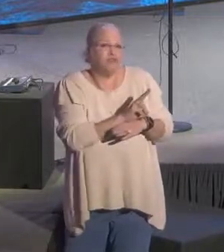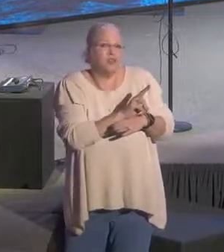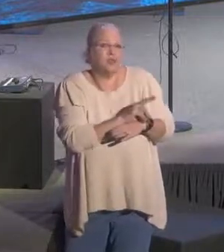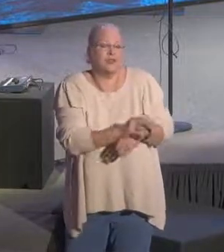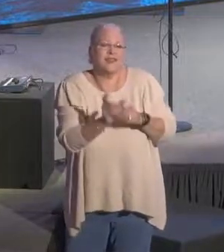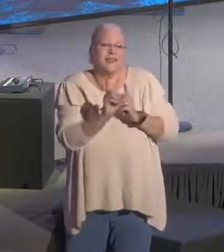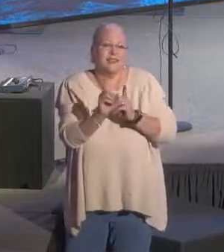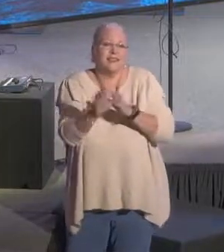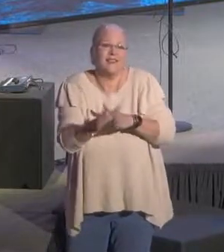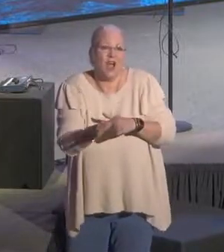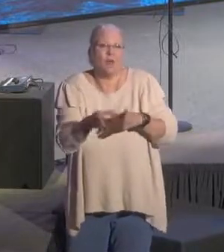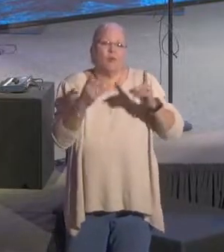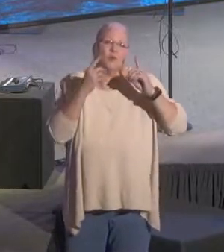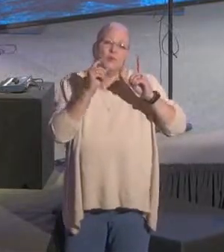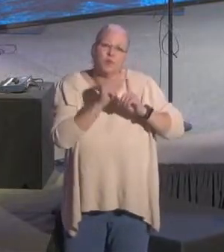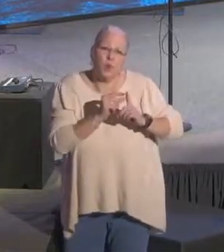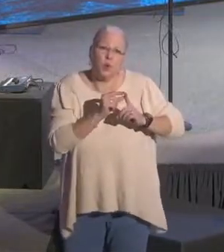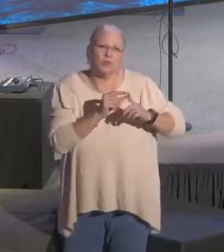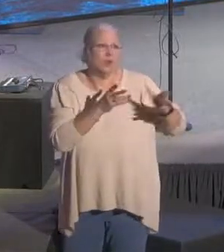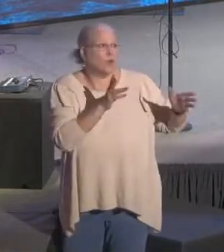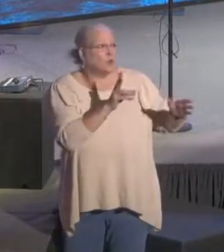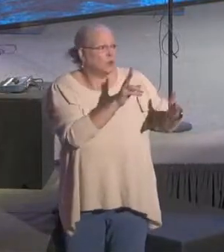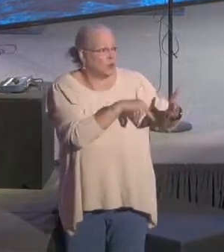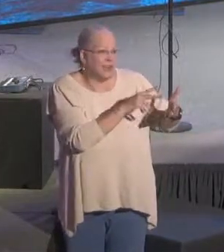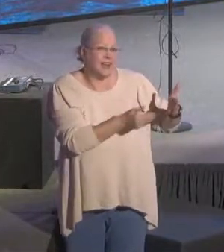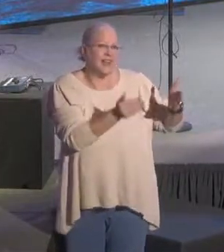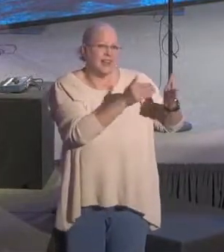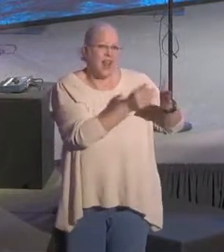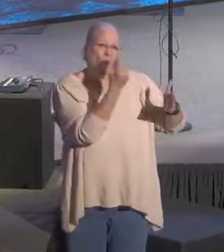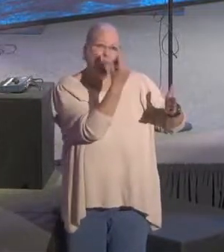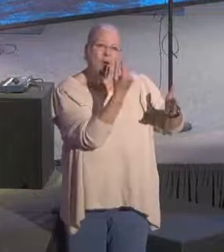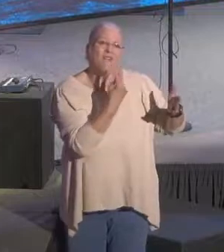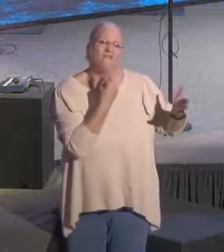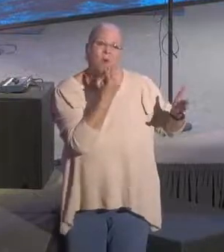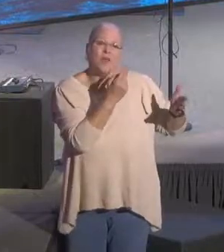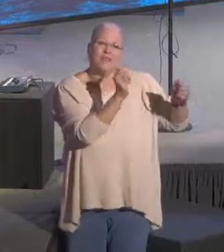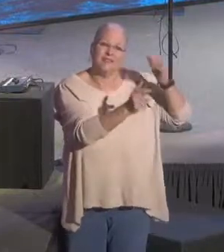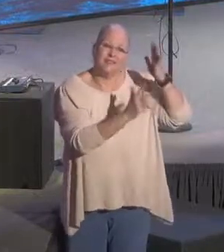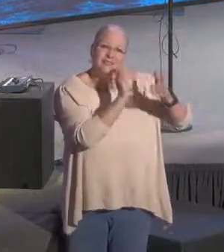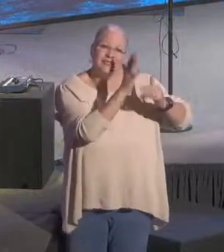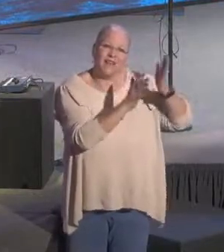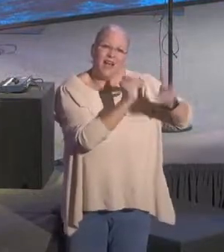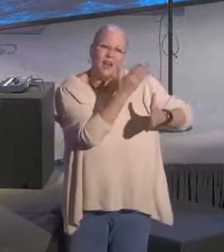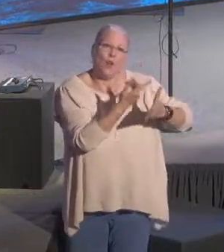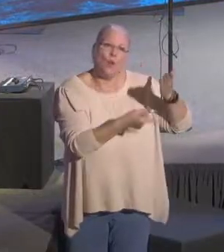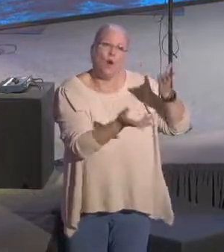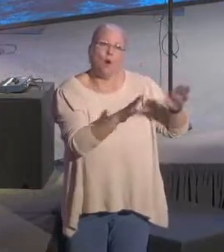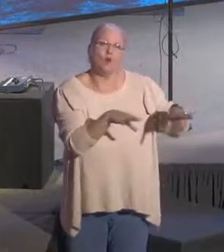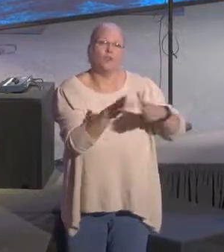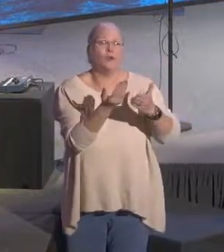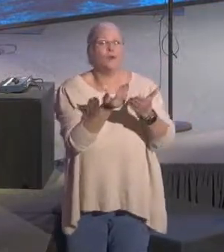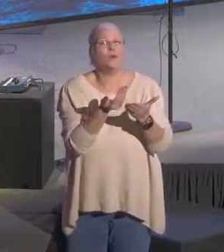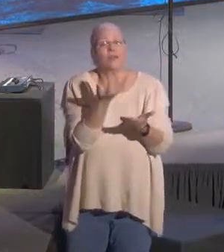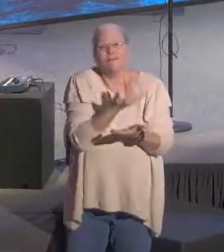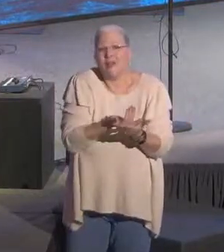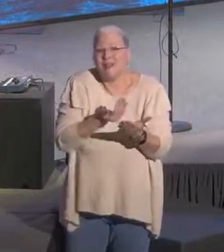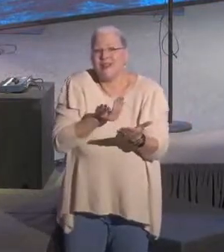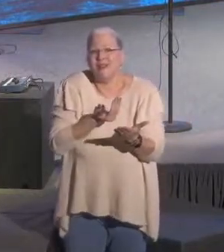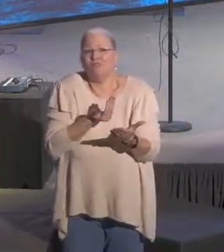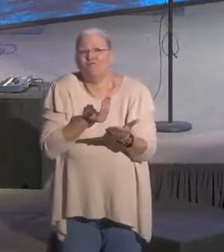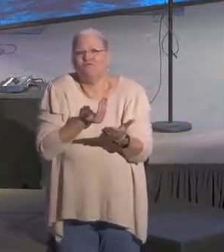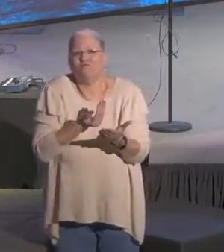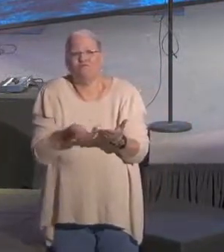of our framework for this. And so I want us to read in one mighty voice what we have done so far with this creed.